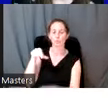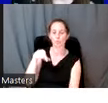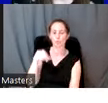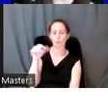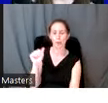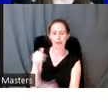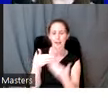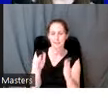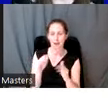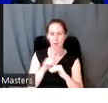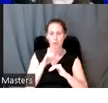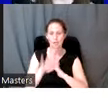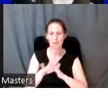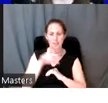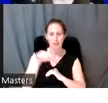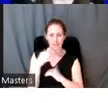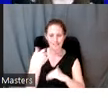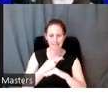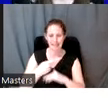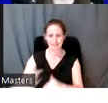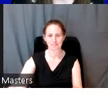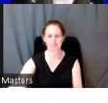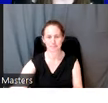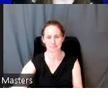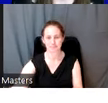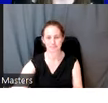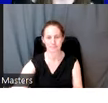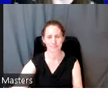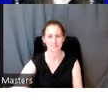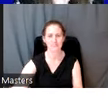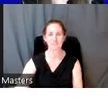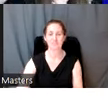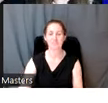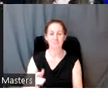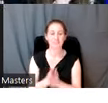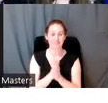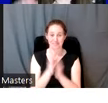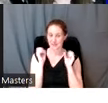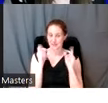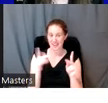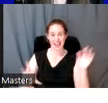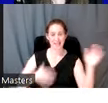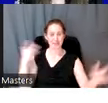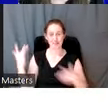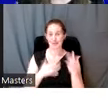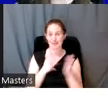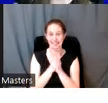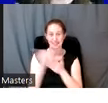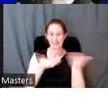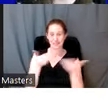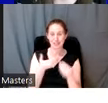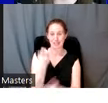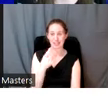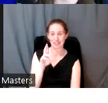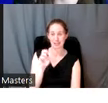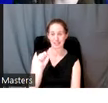box to submit your questions for Sarah so that they don't get lost. All right, I am so excited to introduce you all